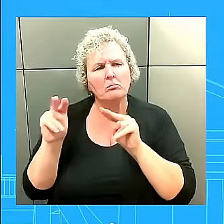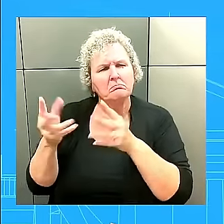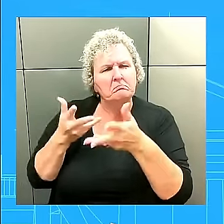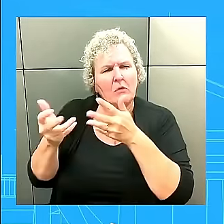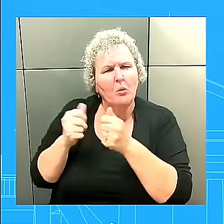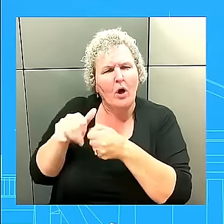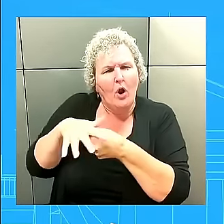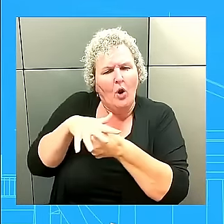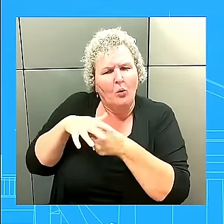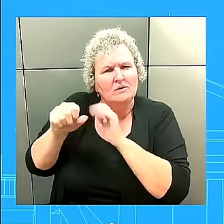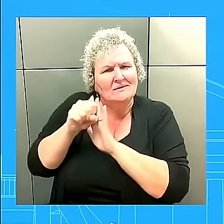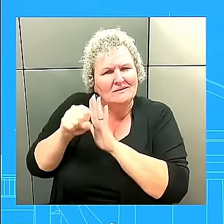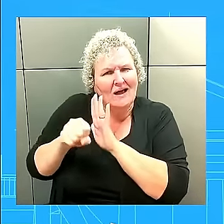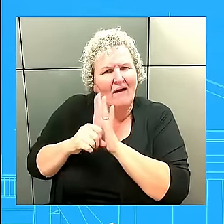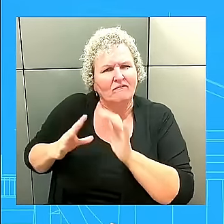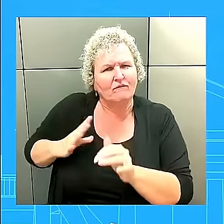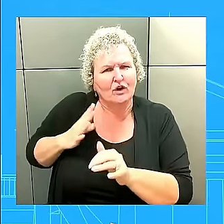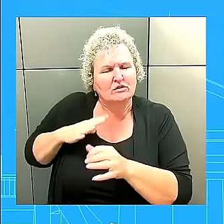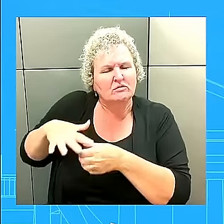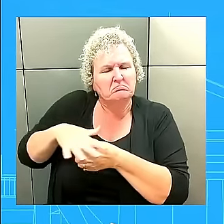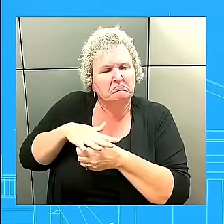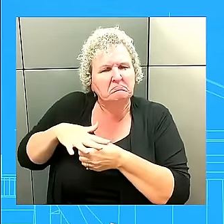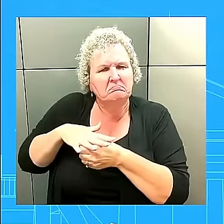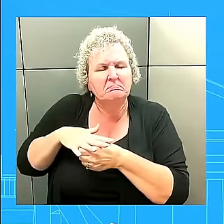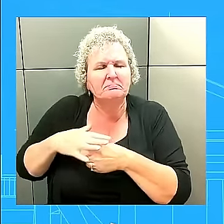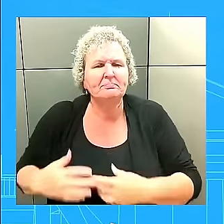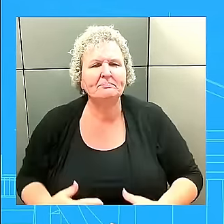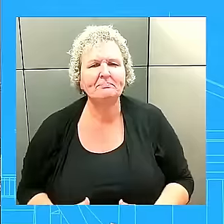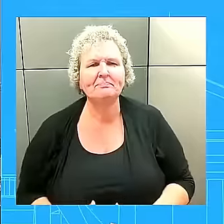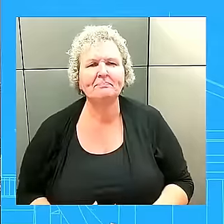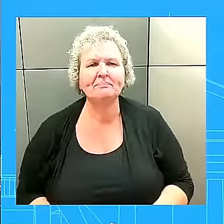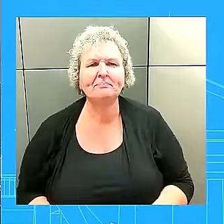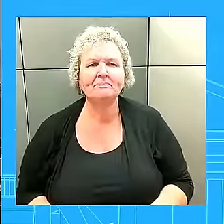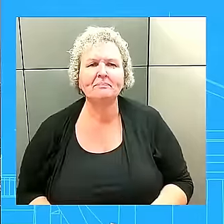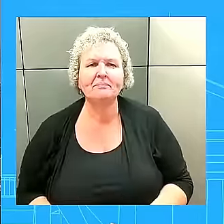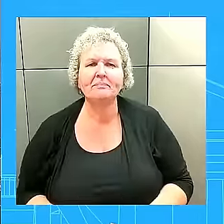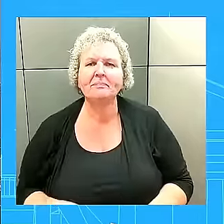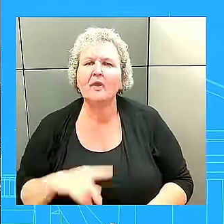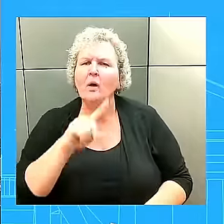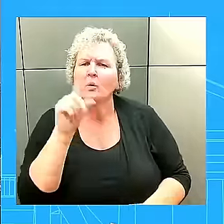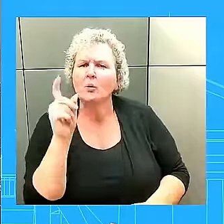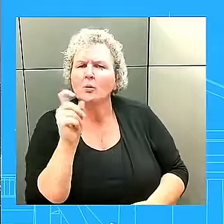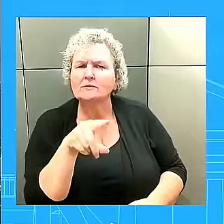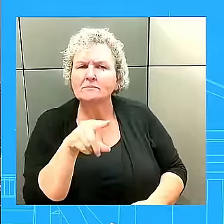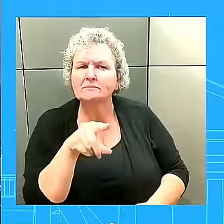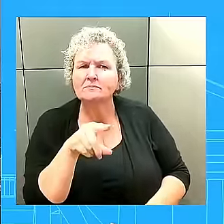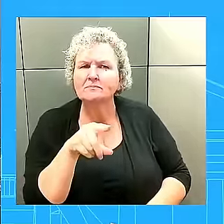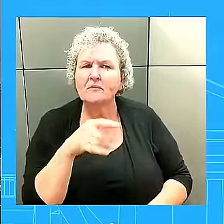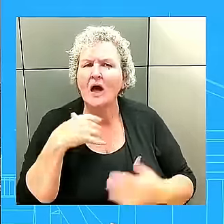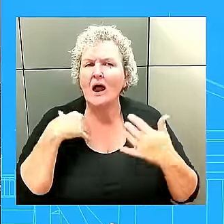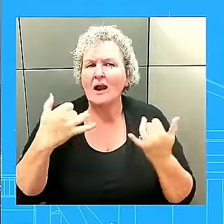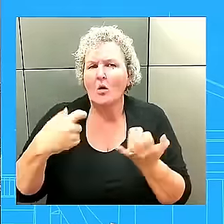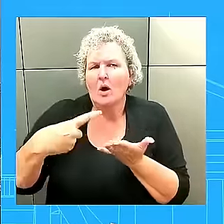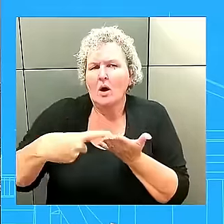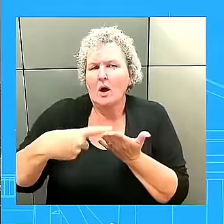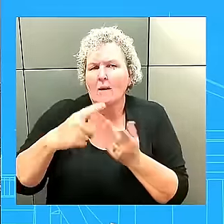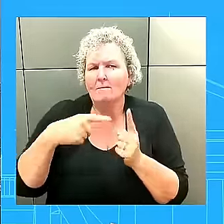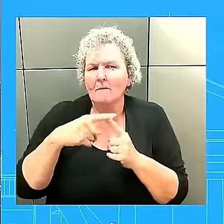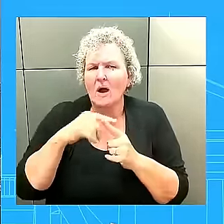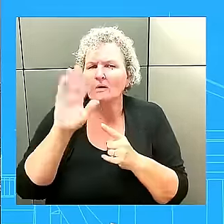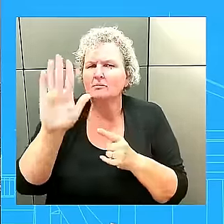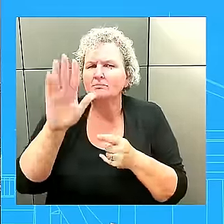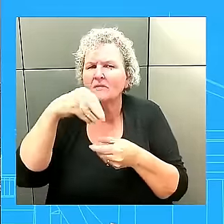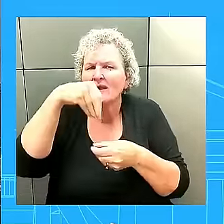Thank you. So would the North Korea's, uh, possible engagement and combat in Ukraine trigger